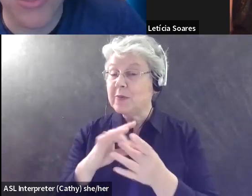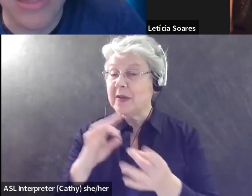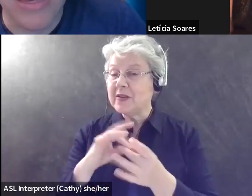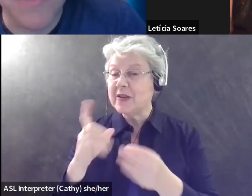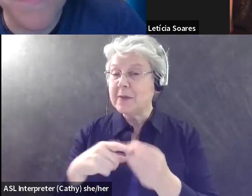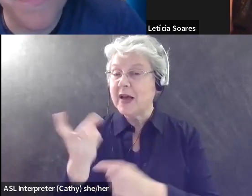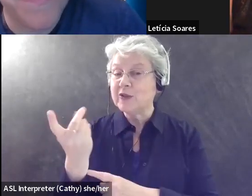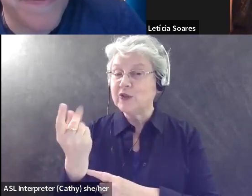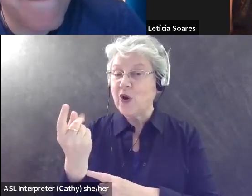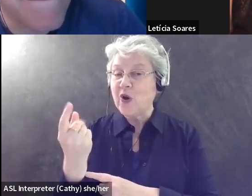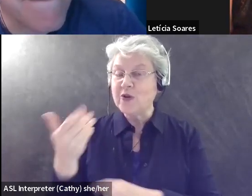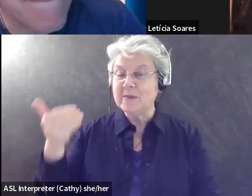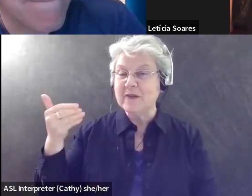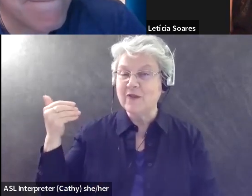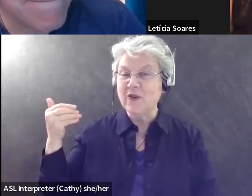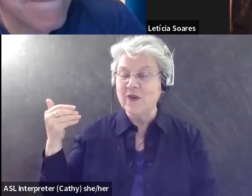earlier.